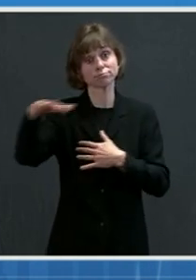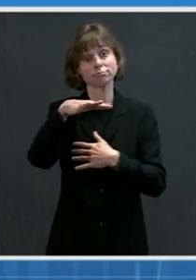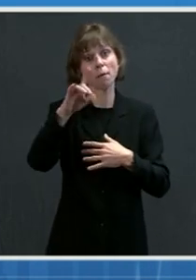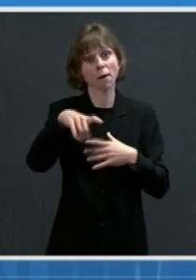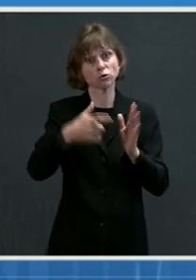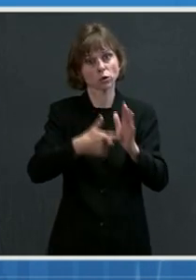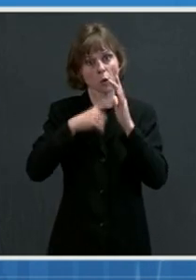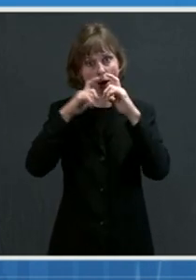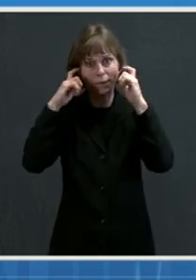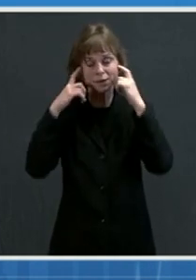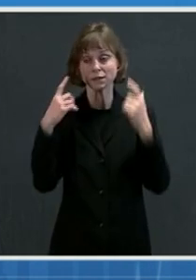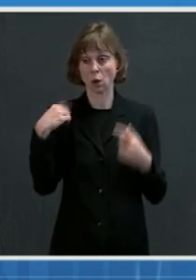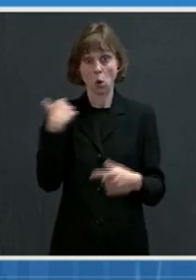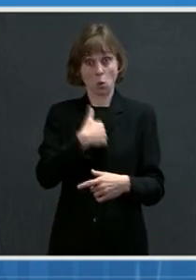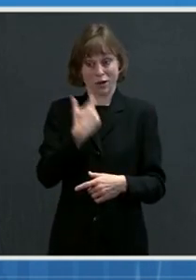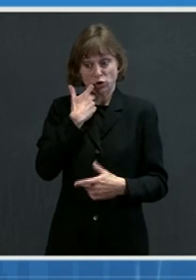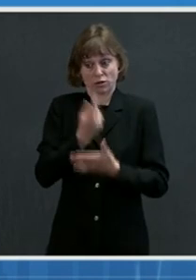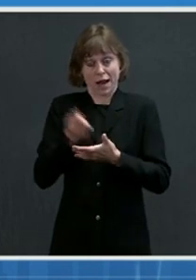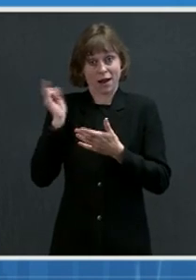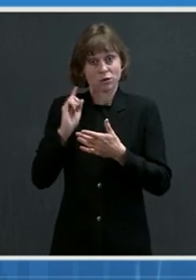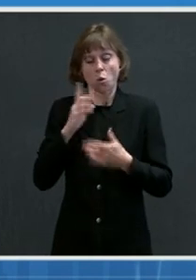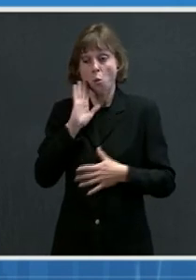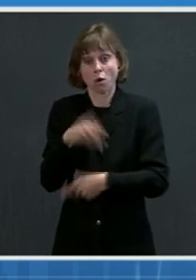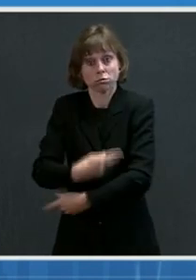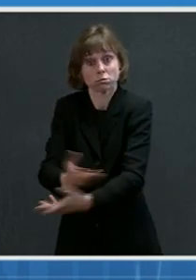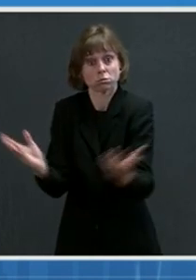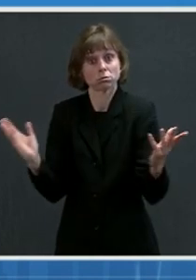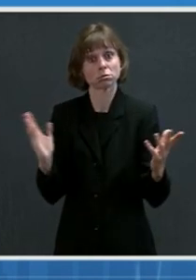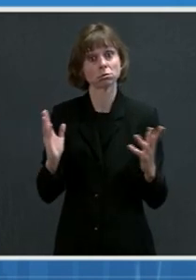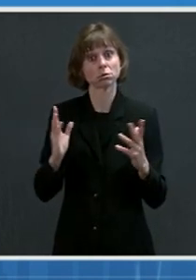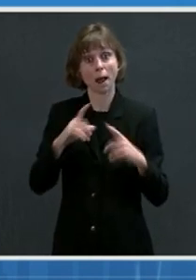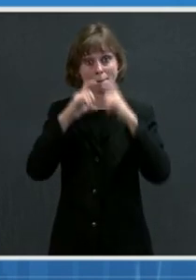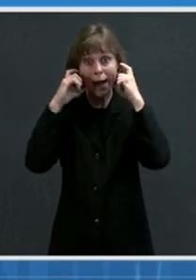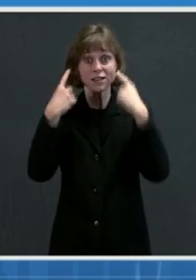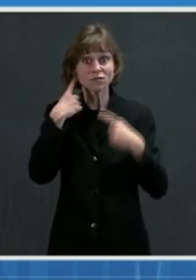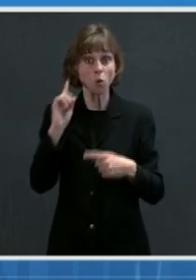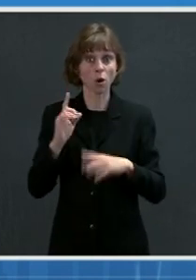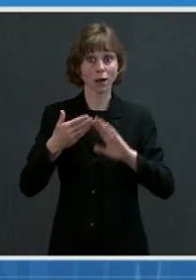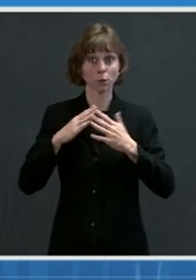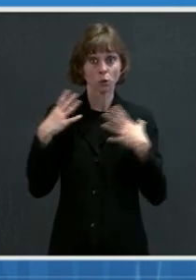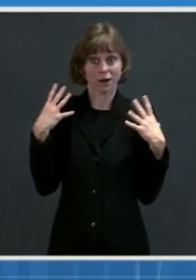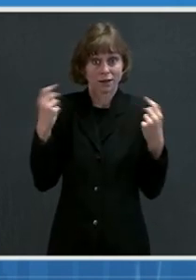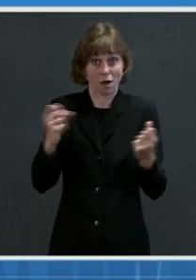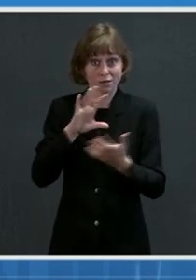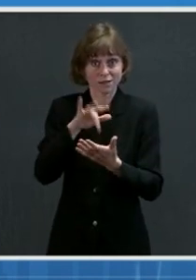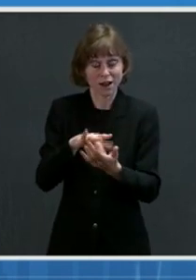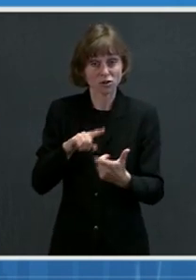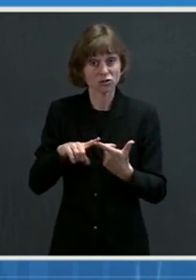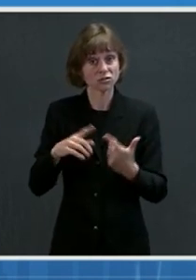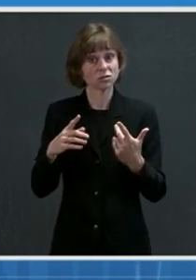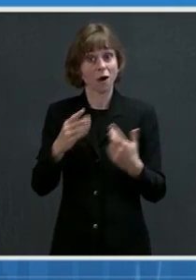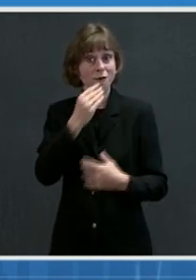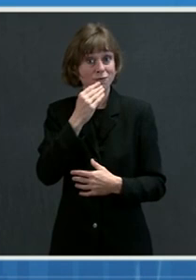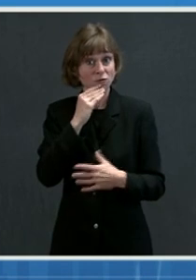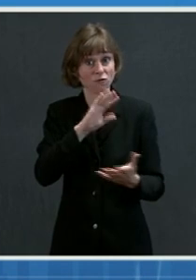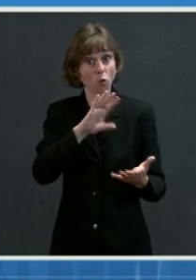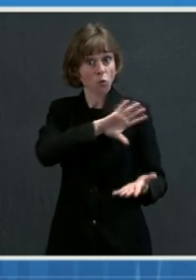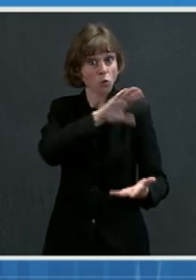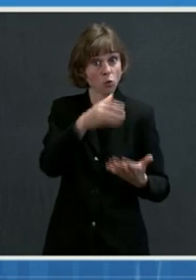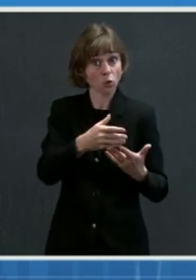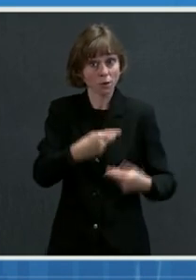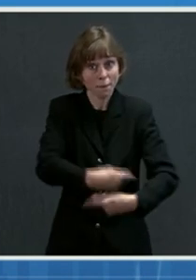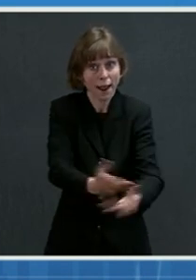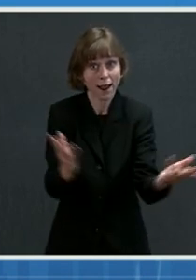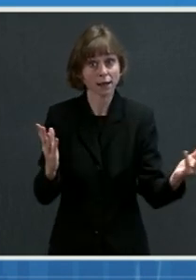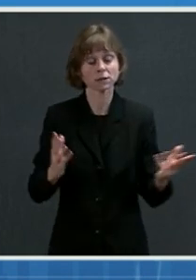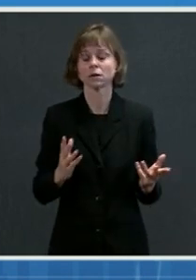to community health centers and food banks. We think it's critically important, critically important that particularly